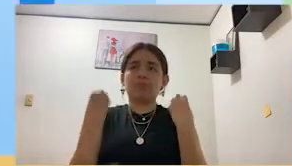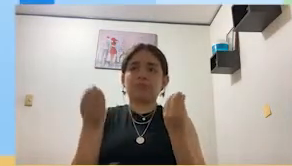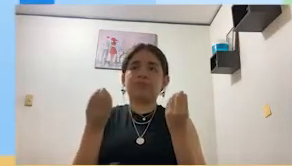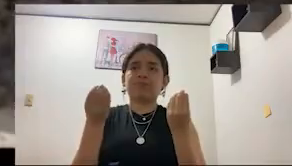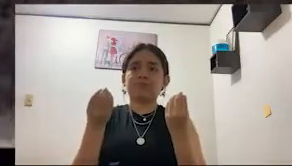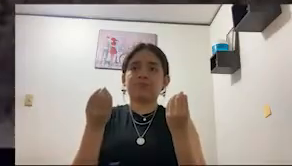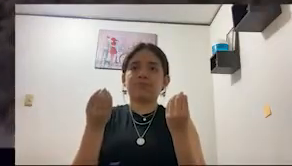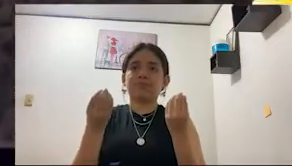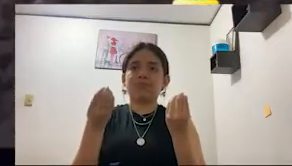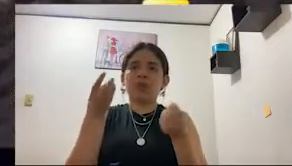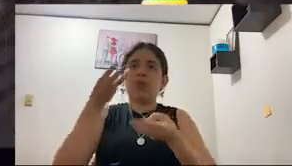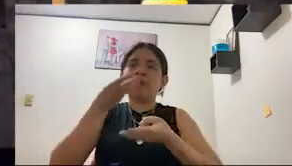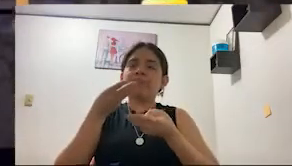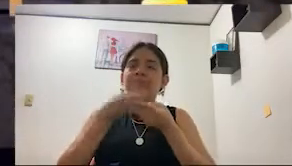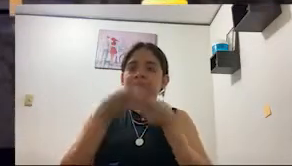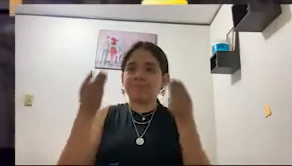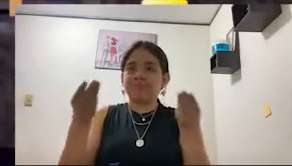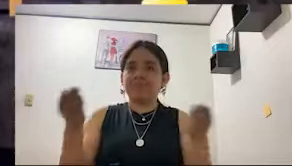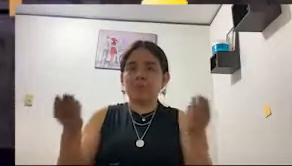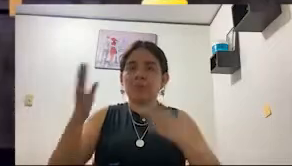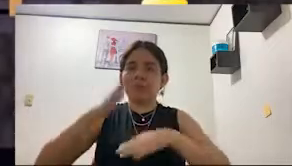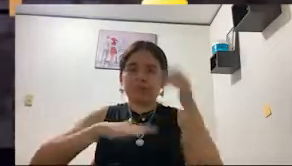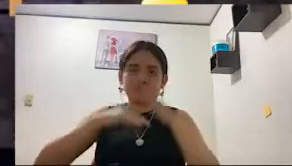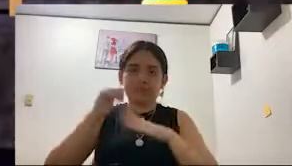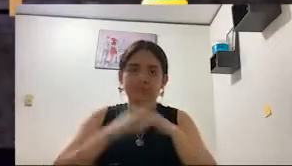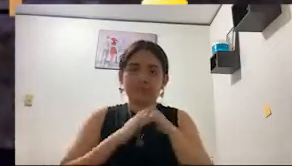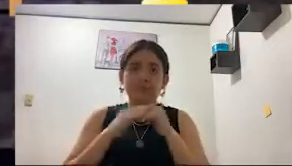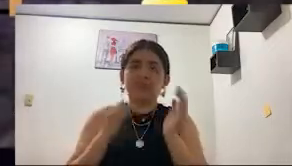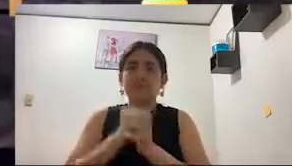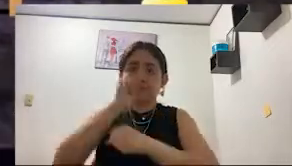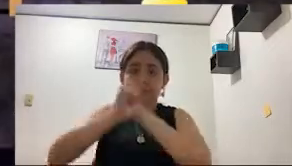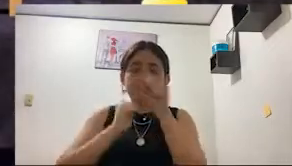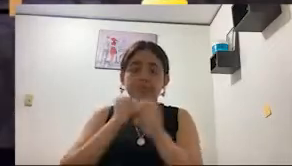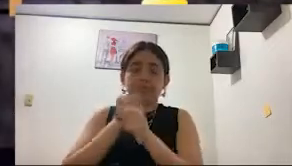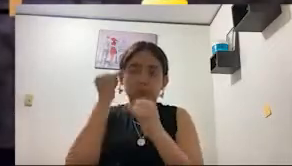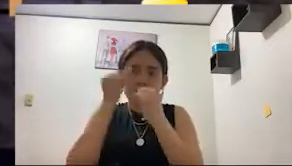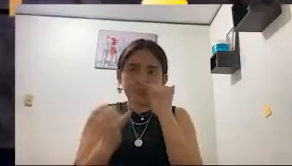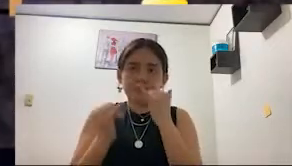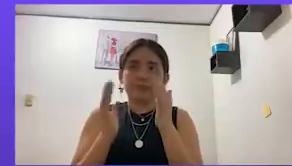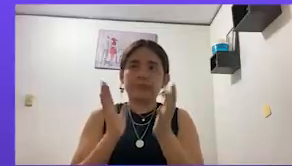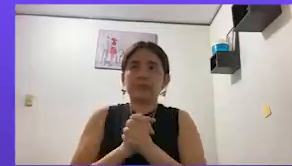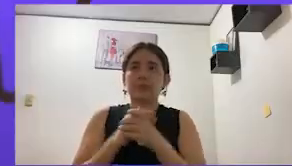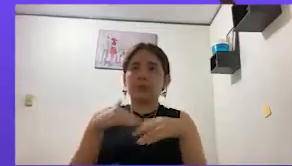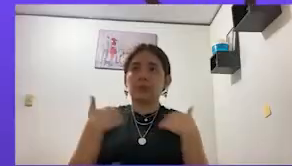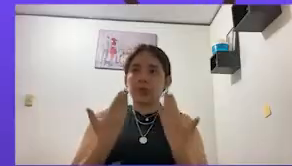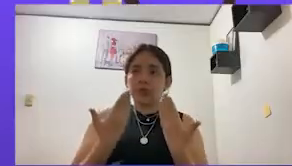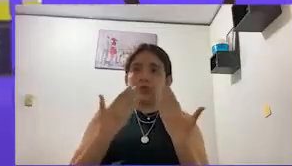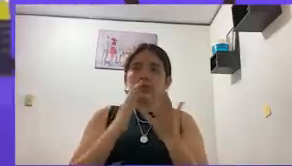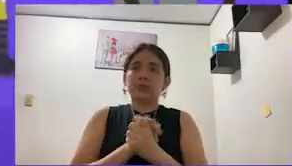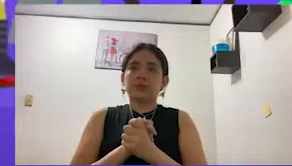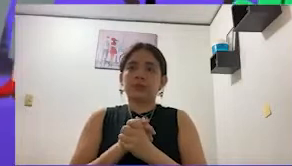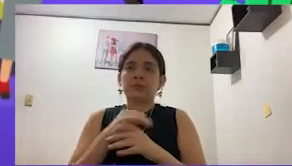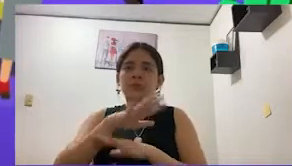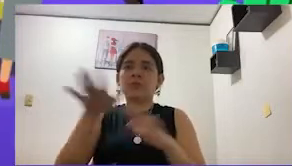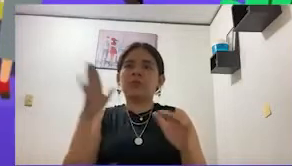concrete has been known for more than a decade, it is still an innovative concept in the 21st century, because few